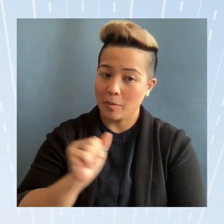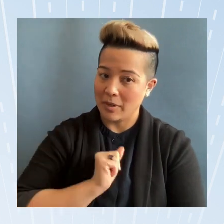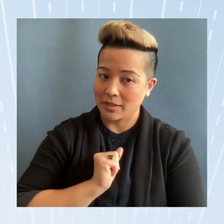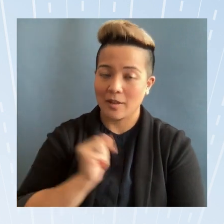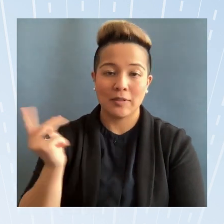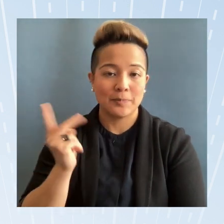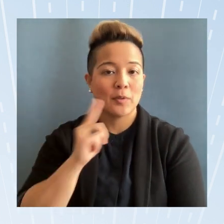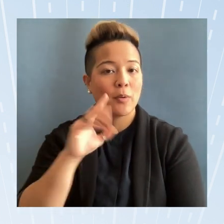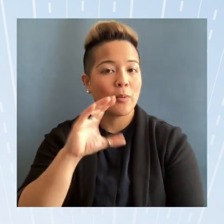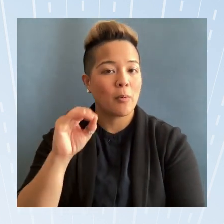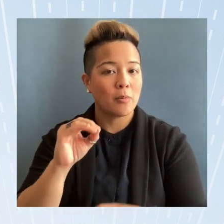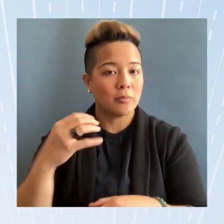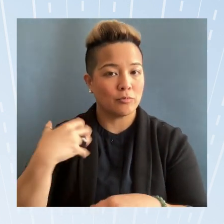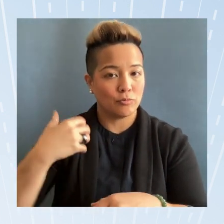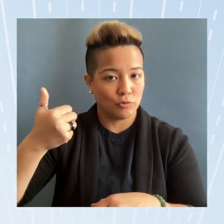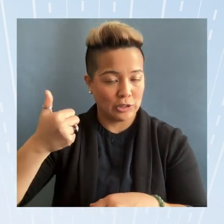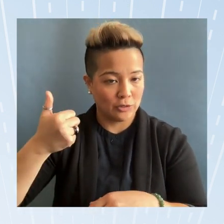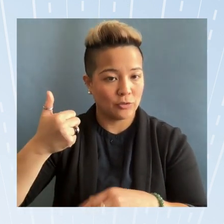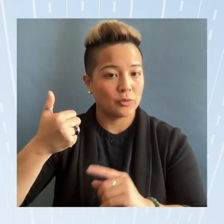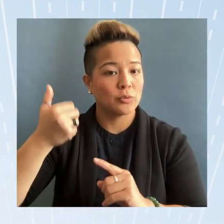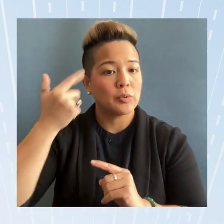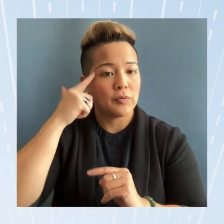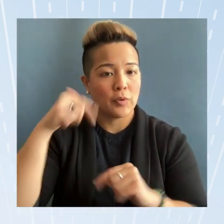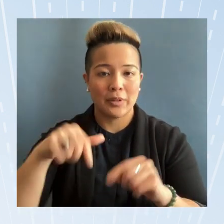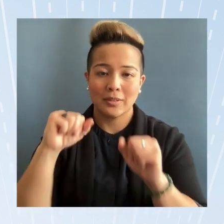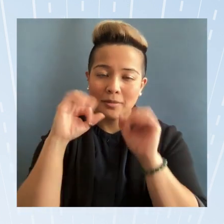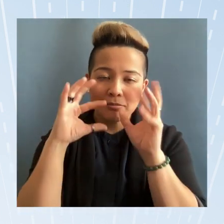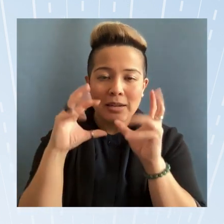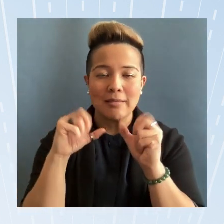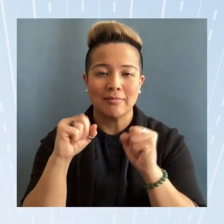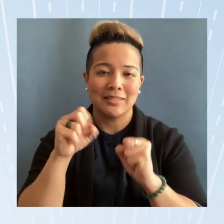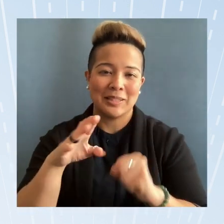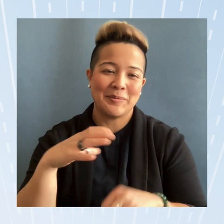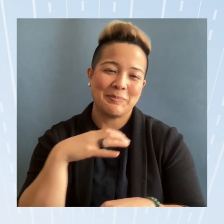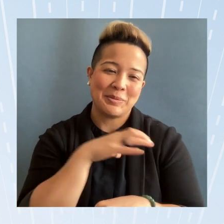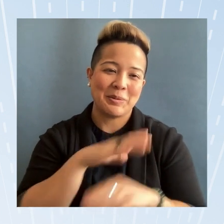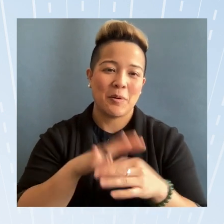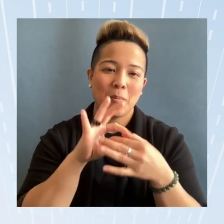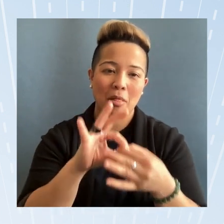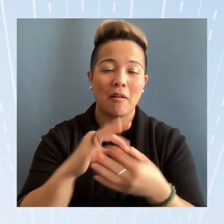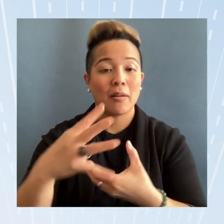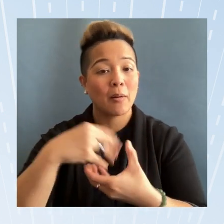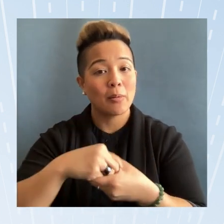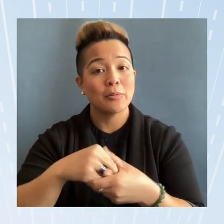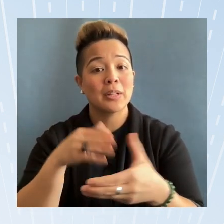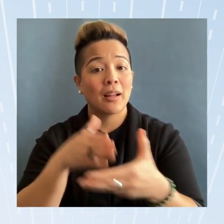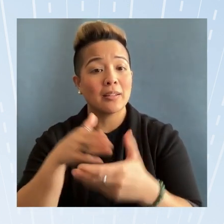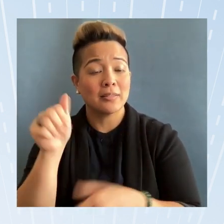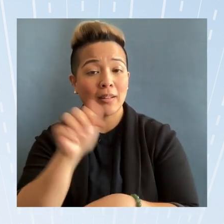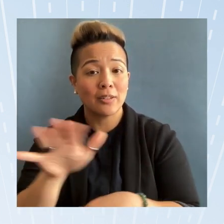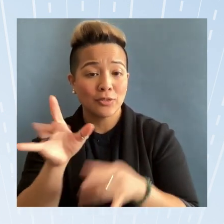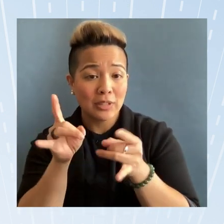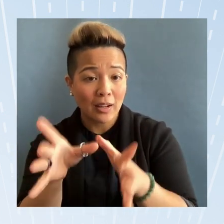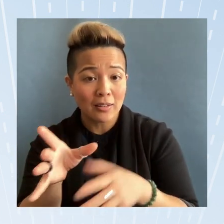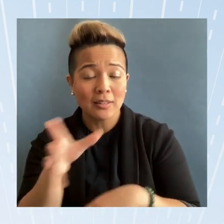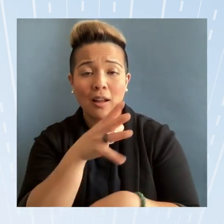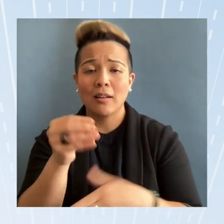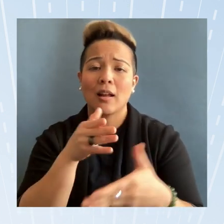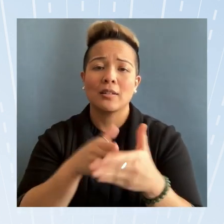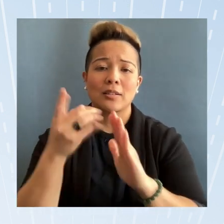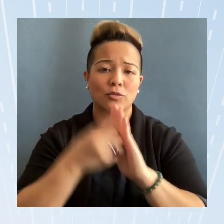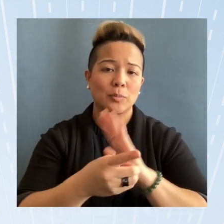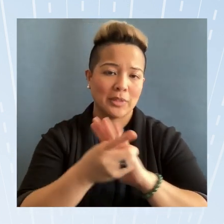the co-chairs of this amazing subcommittee on belonging inclusion anti-asian hate and anti